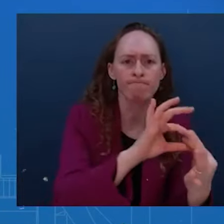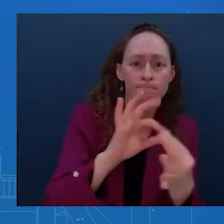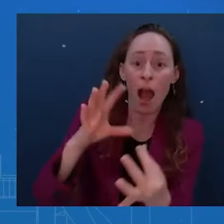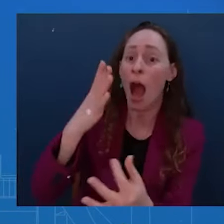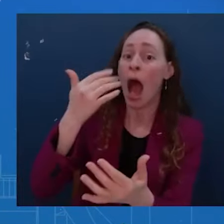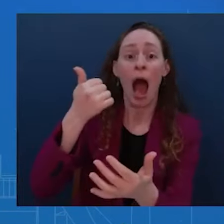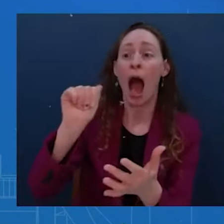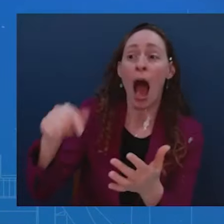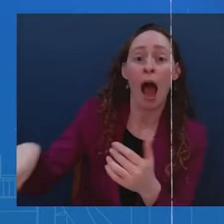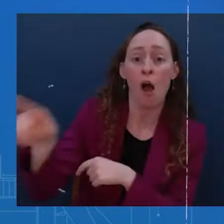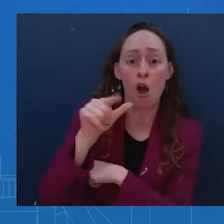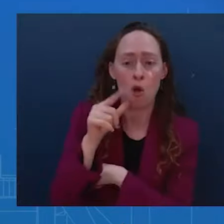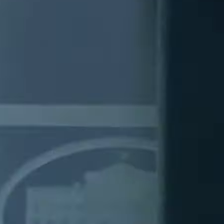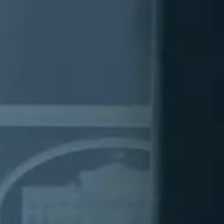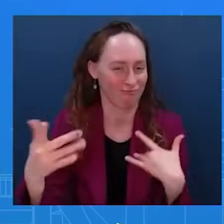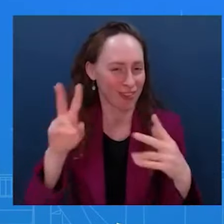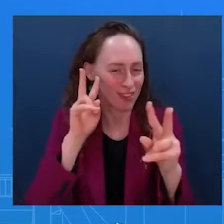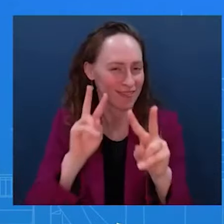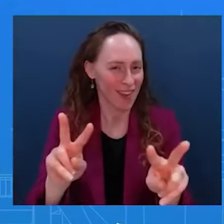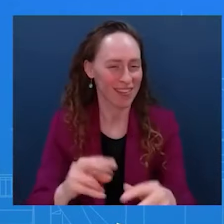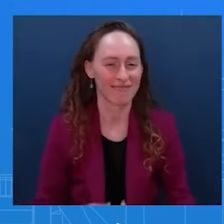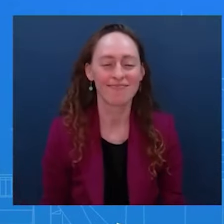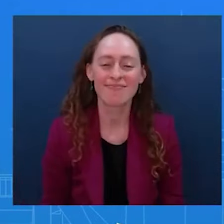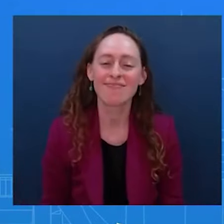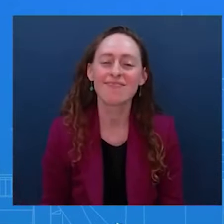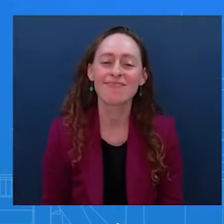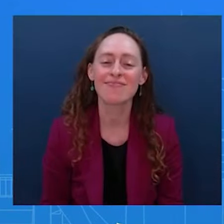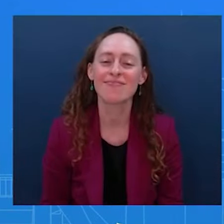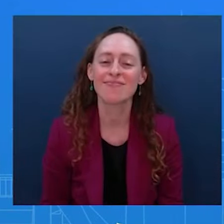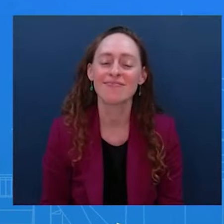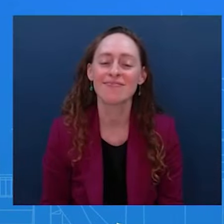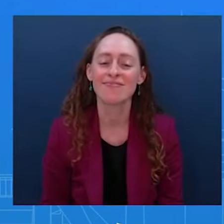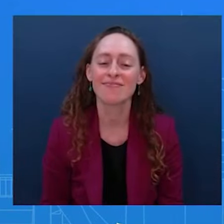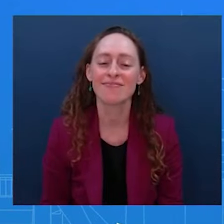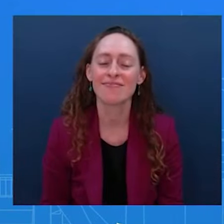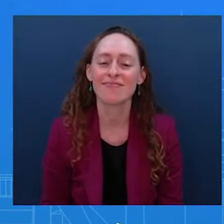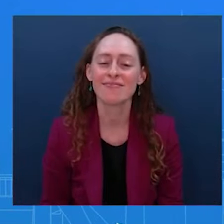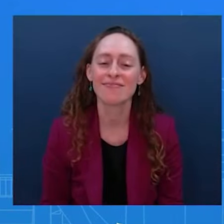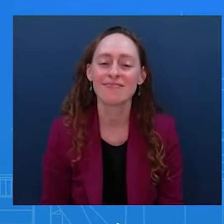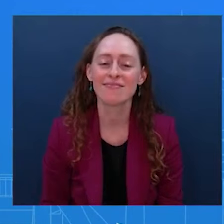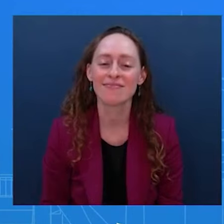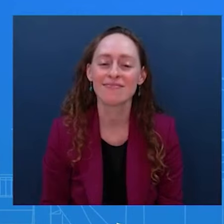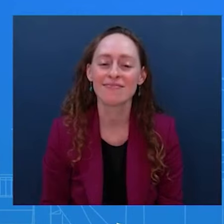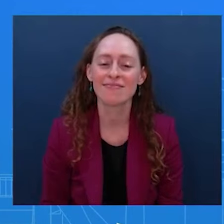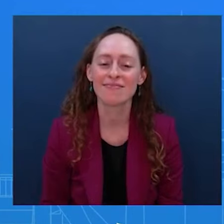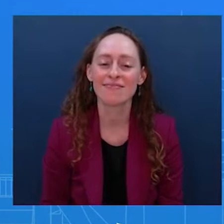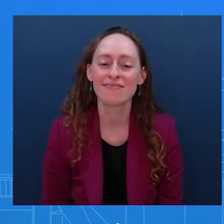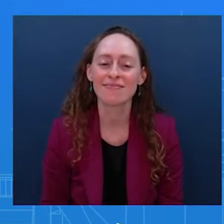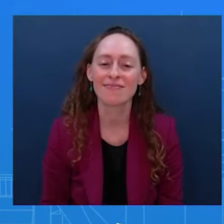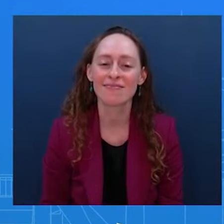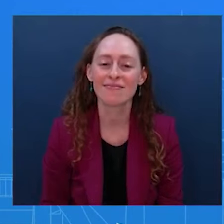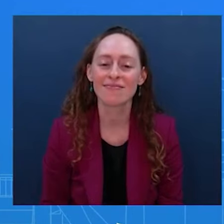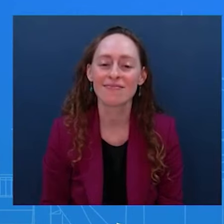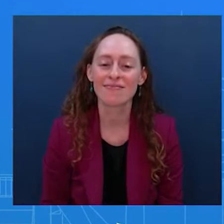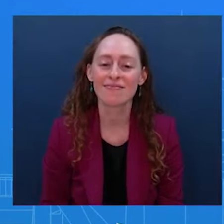them that they'll be held properly accountable. The Pakistani elections are over. Now, several U.S. congressmen have raised the concerns about the way